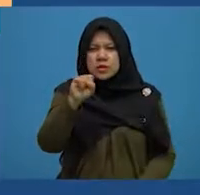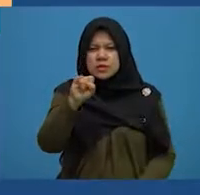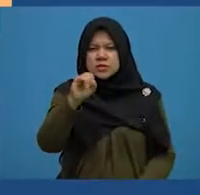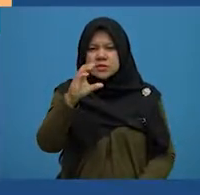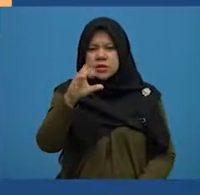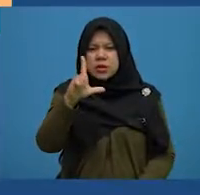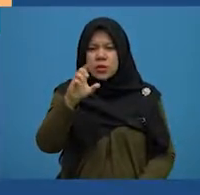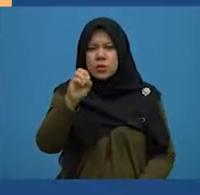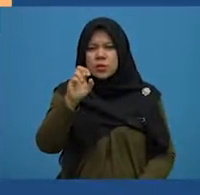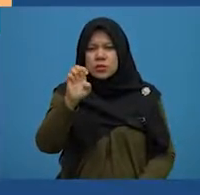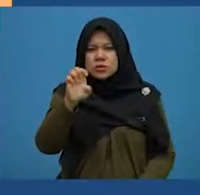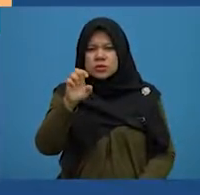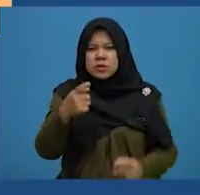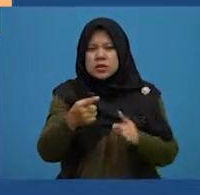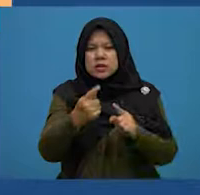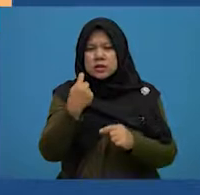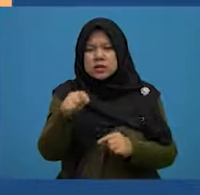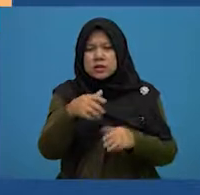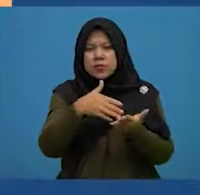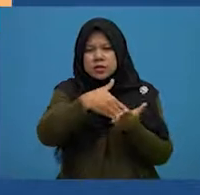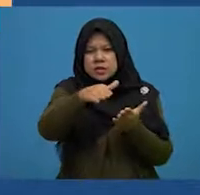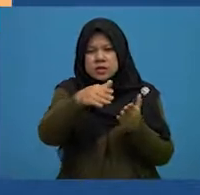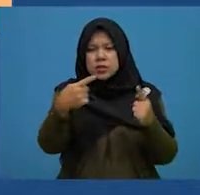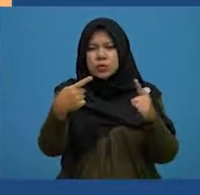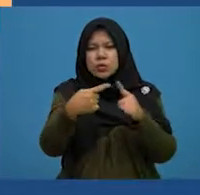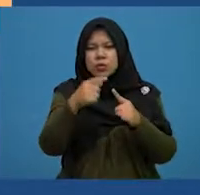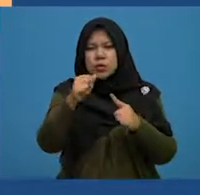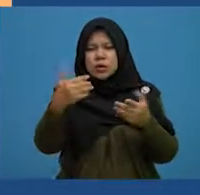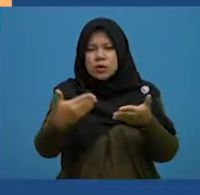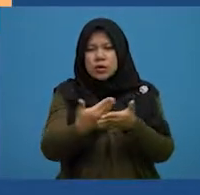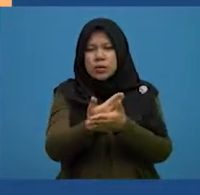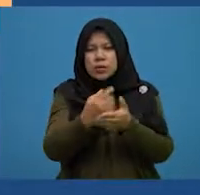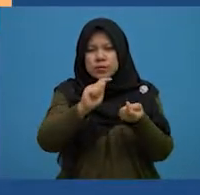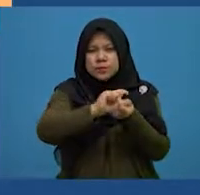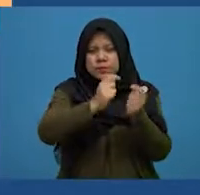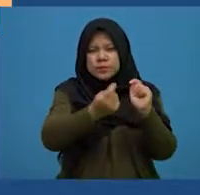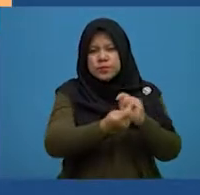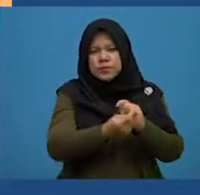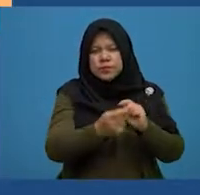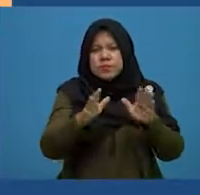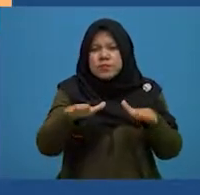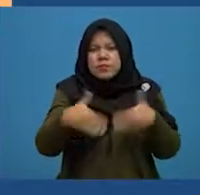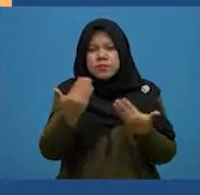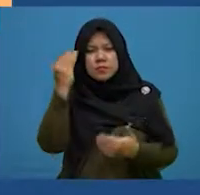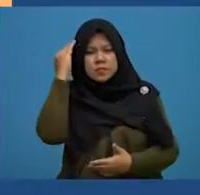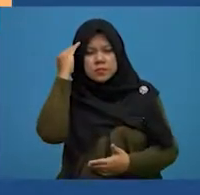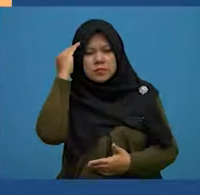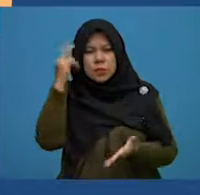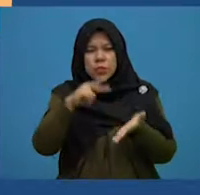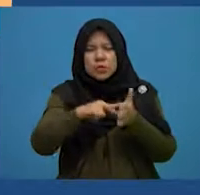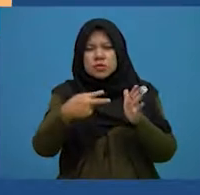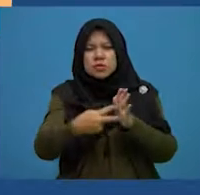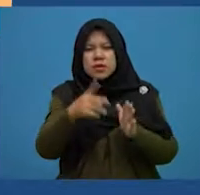to a new partner. Tip in order to understand the meaning of the word disclose,